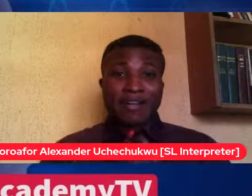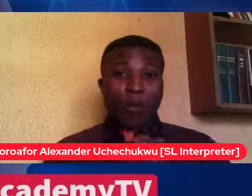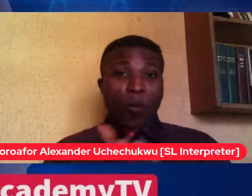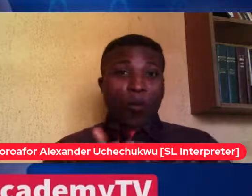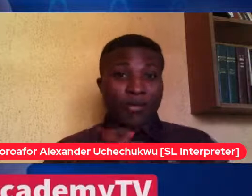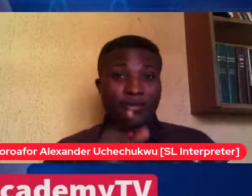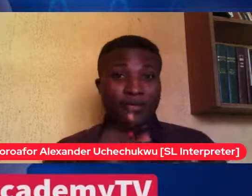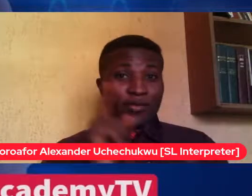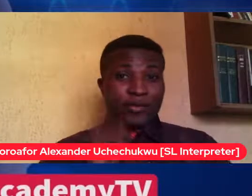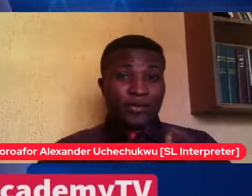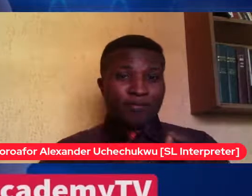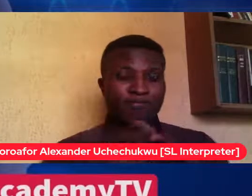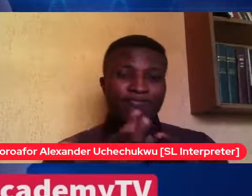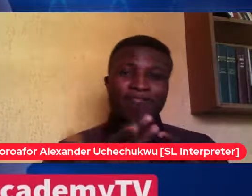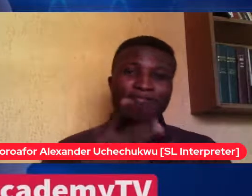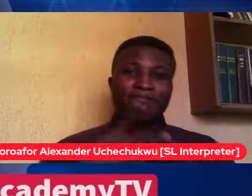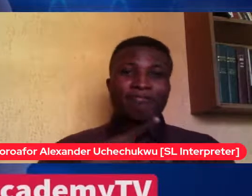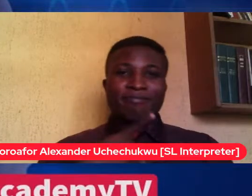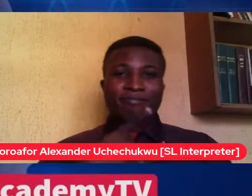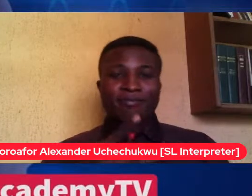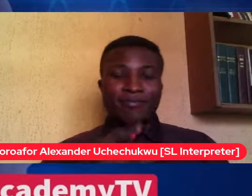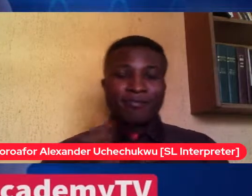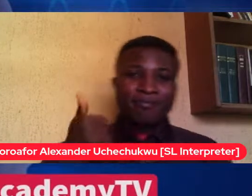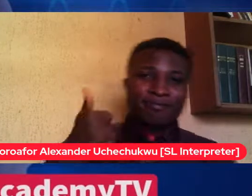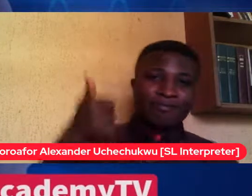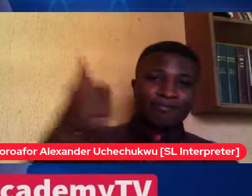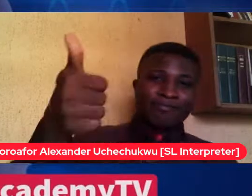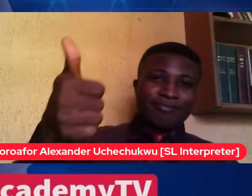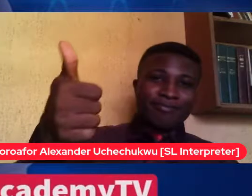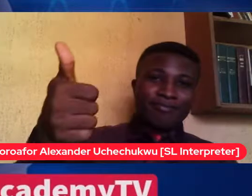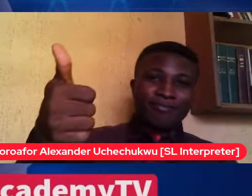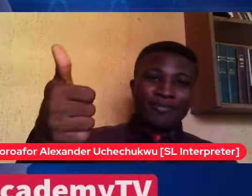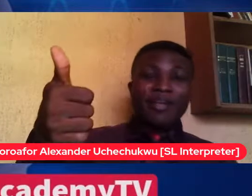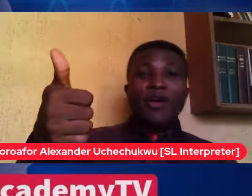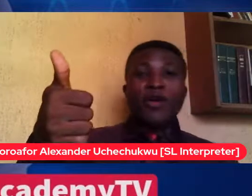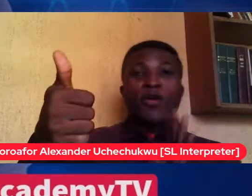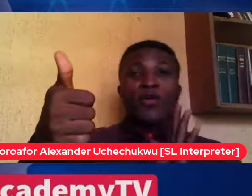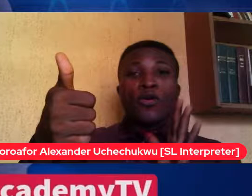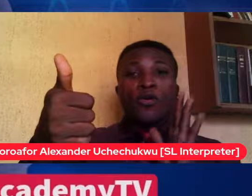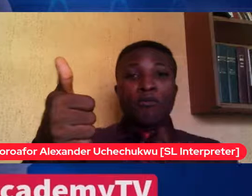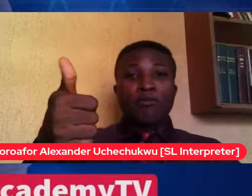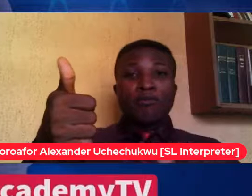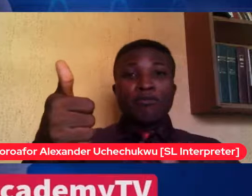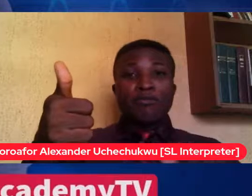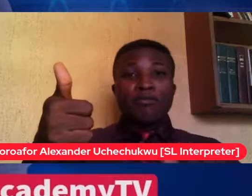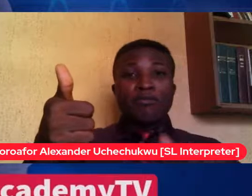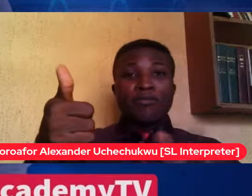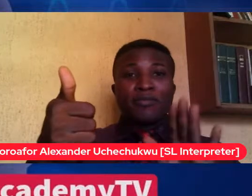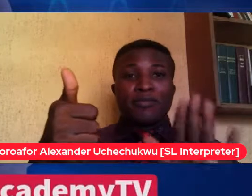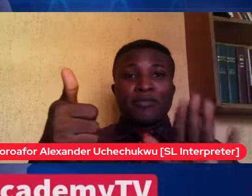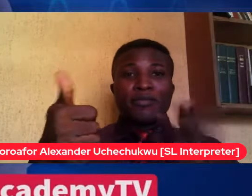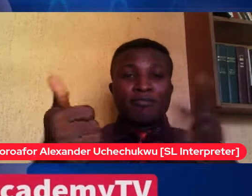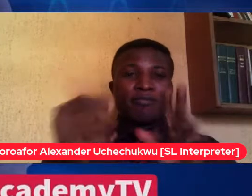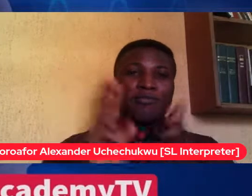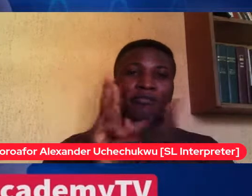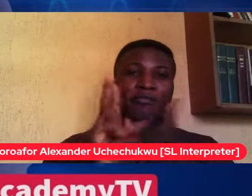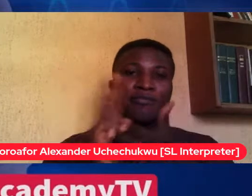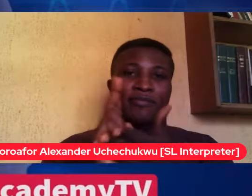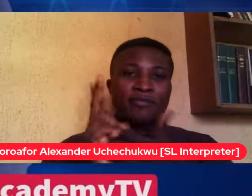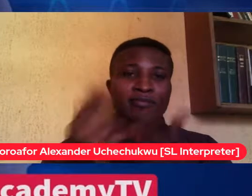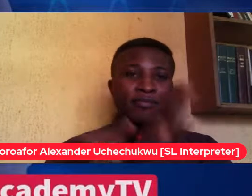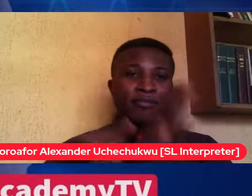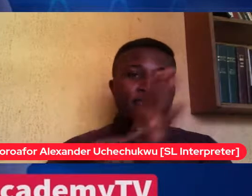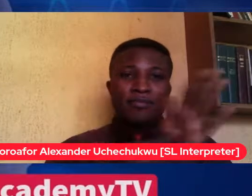subscribe, and turn on your notification icon so that each time we come up every Sunday, you will show that we are here